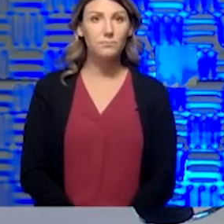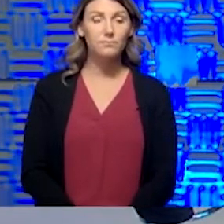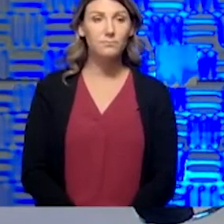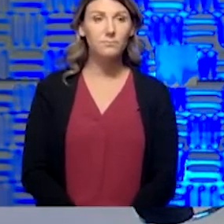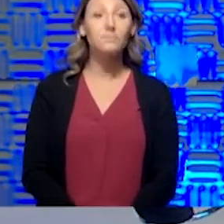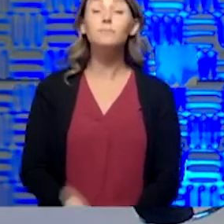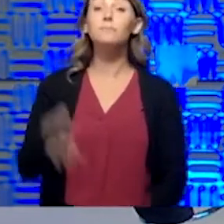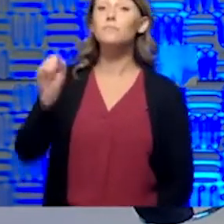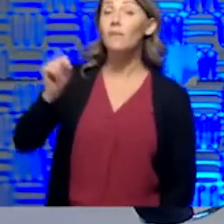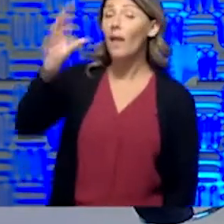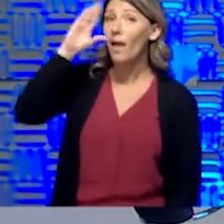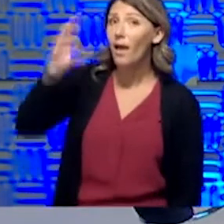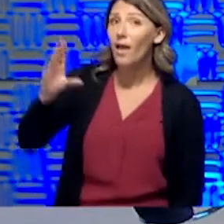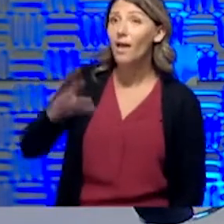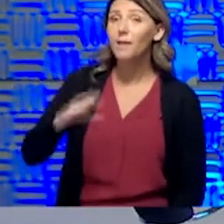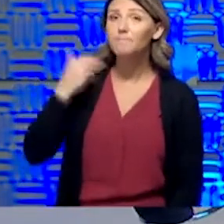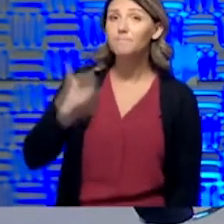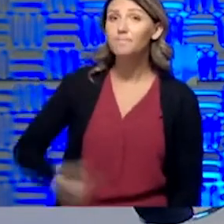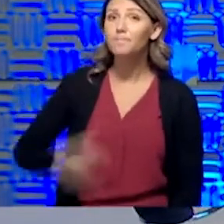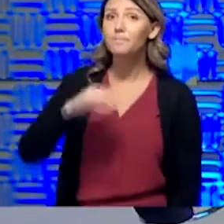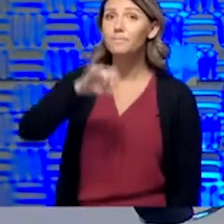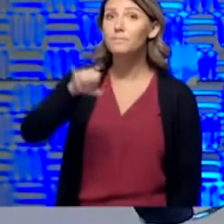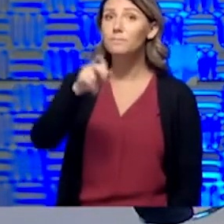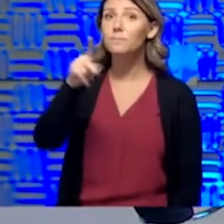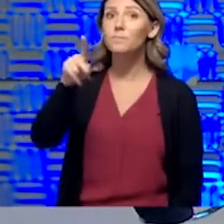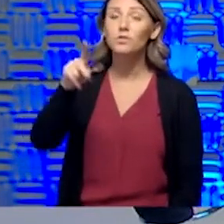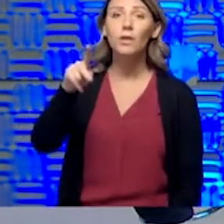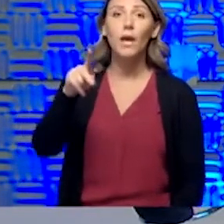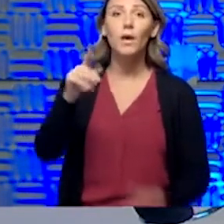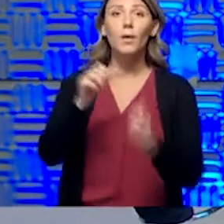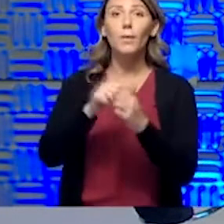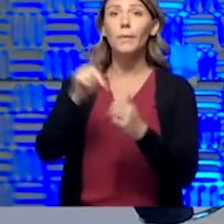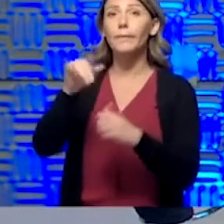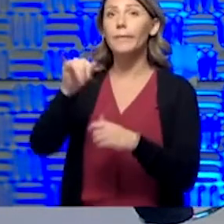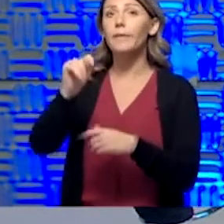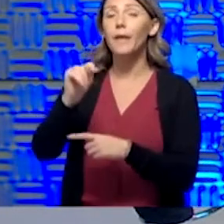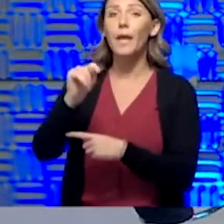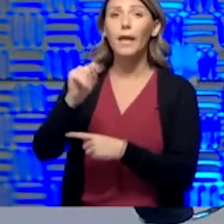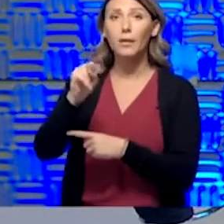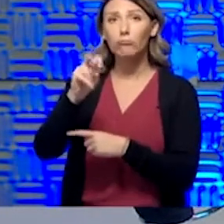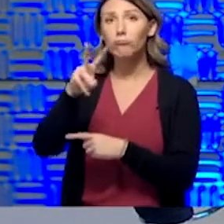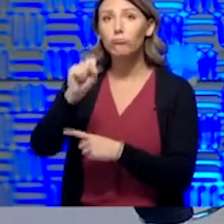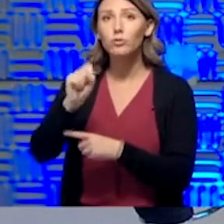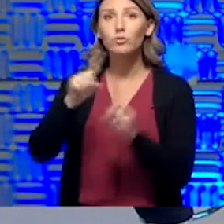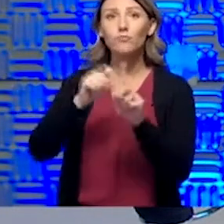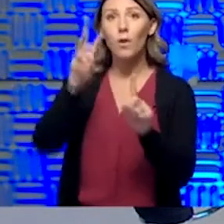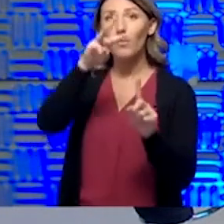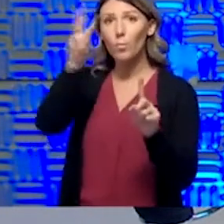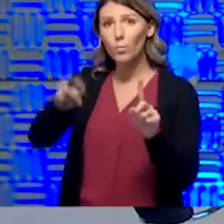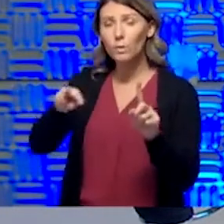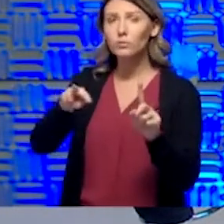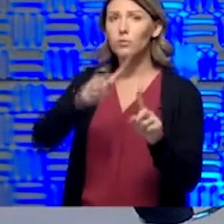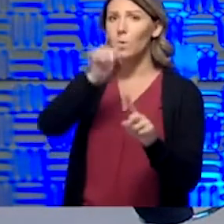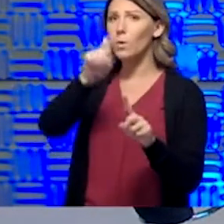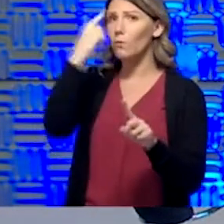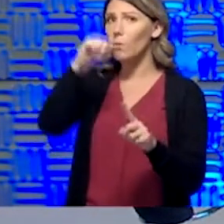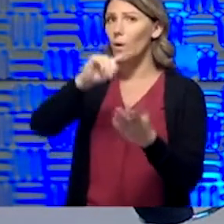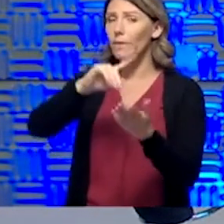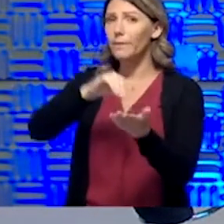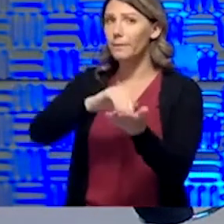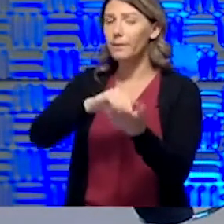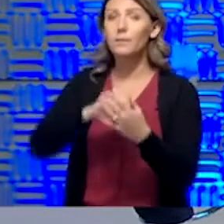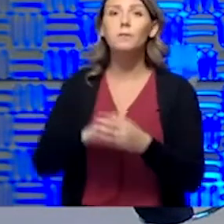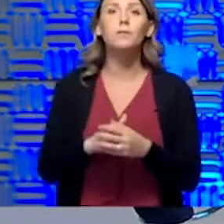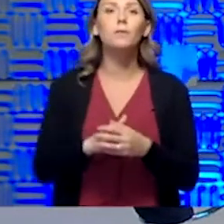Yeah, hi. This is Jackson Overstreet with Cake News down in Wichita. I had a question for the doctors. I know we're